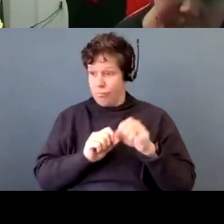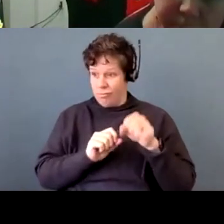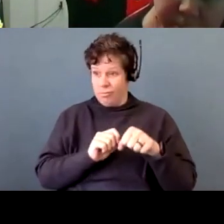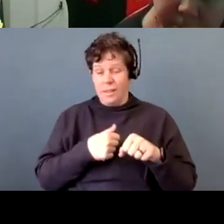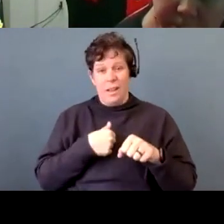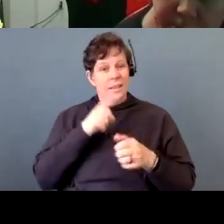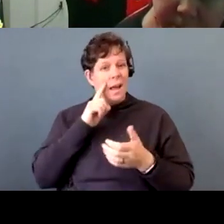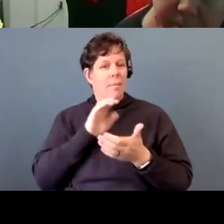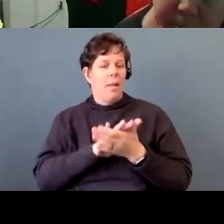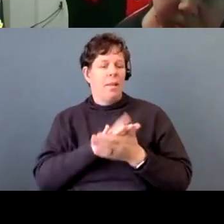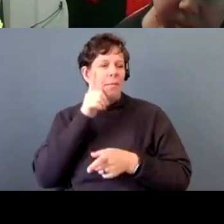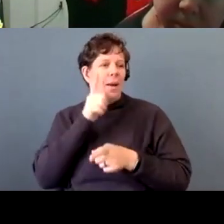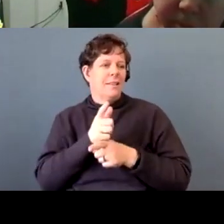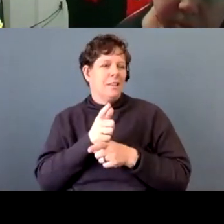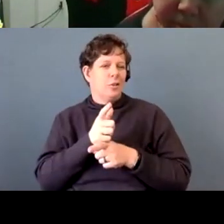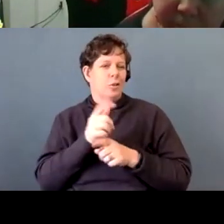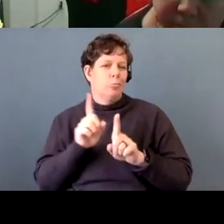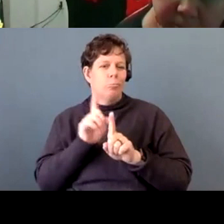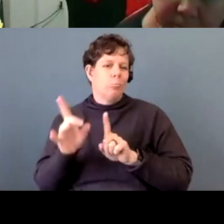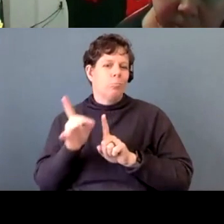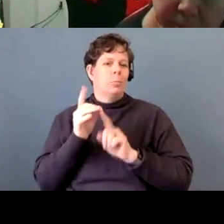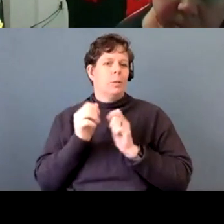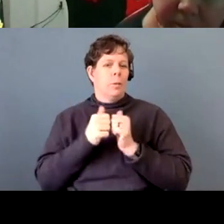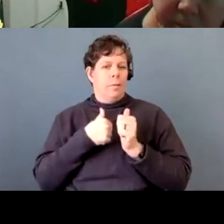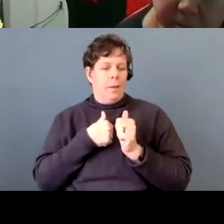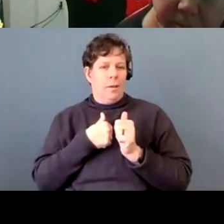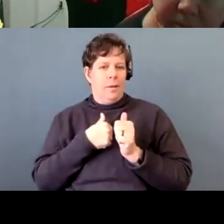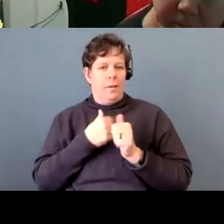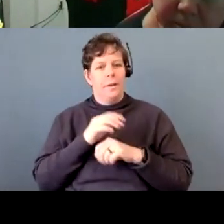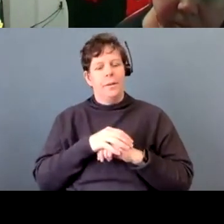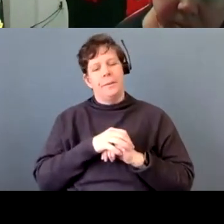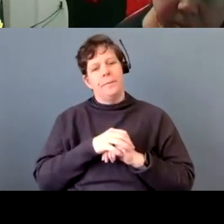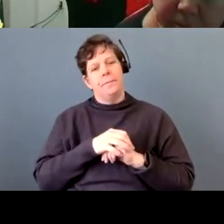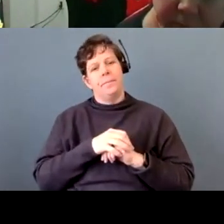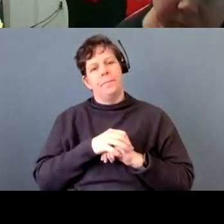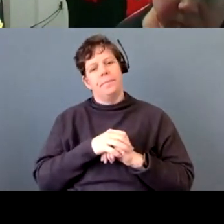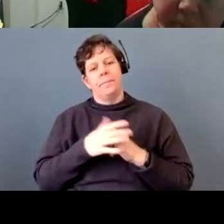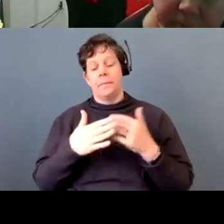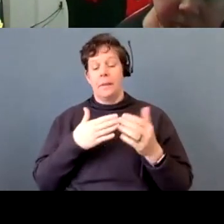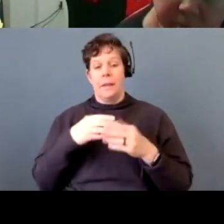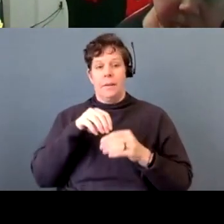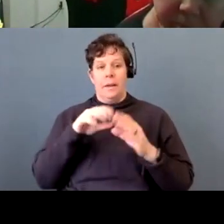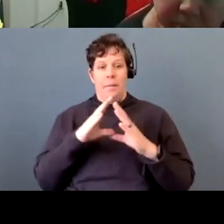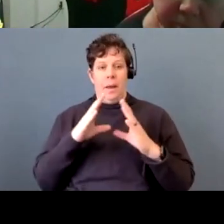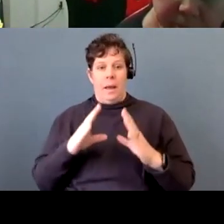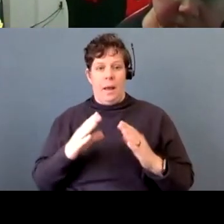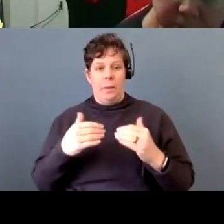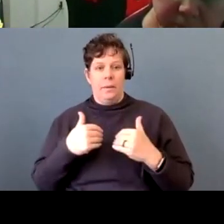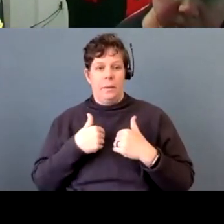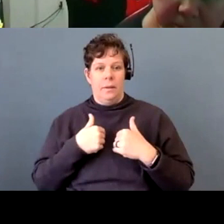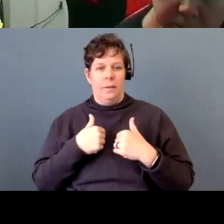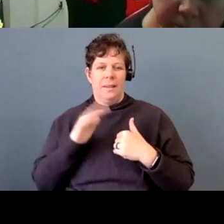believe it's just my sister. She follows me everywhere. And so like, even in my house I have, um, so